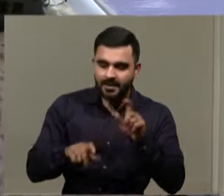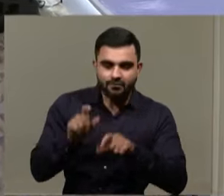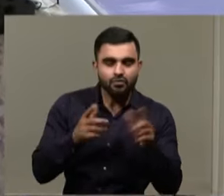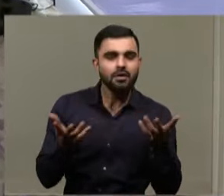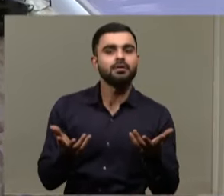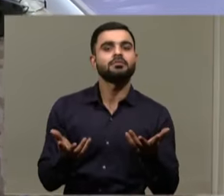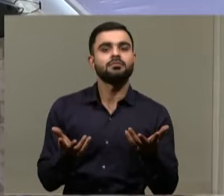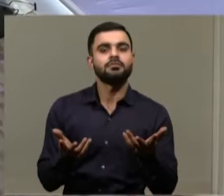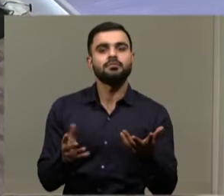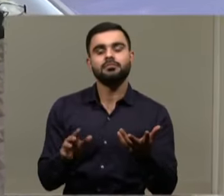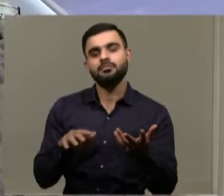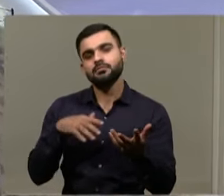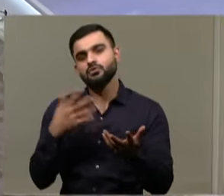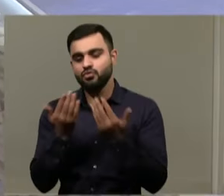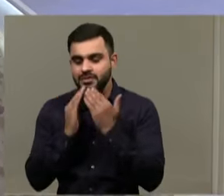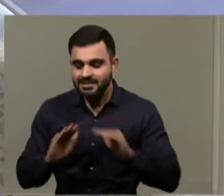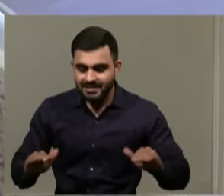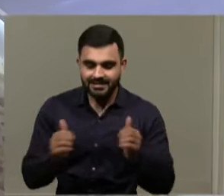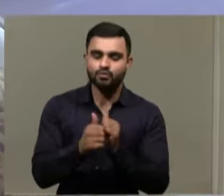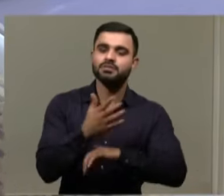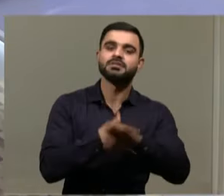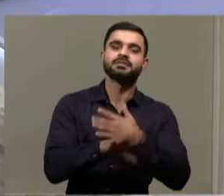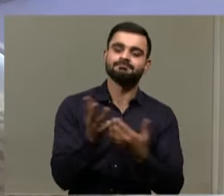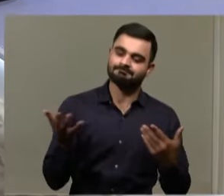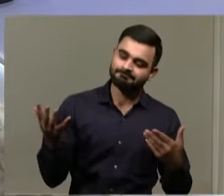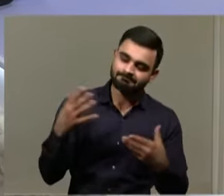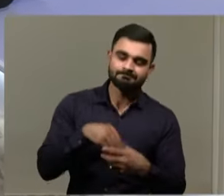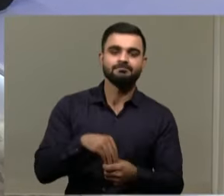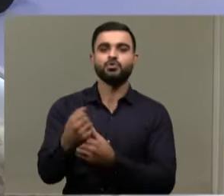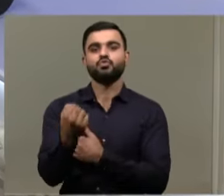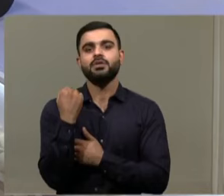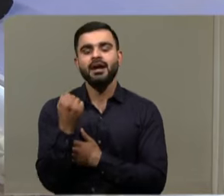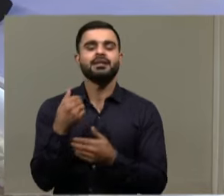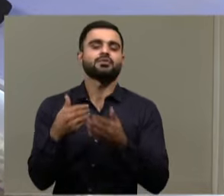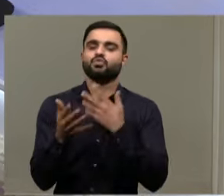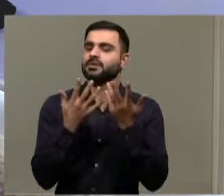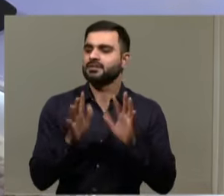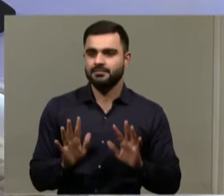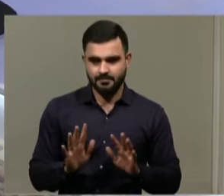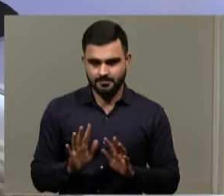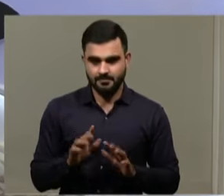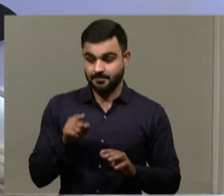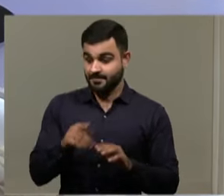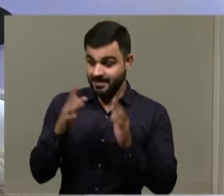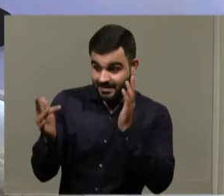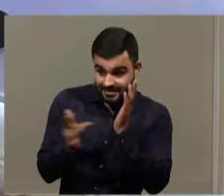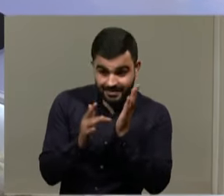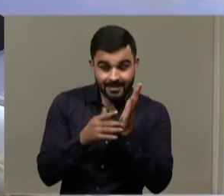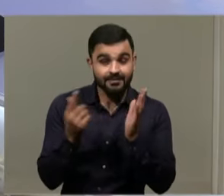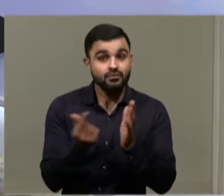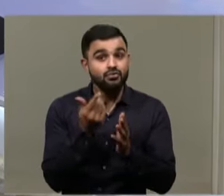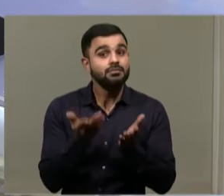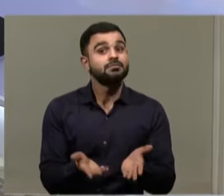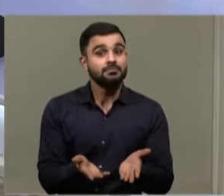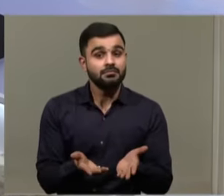or else the children with disabilities and whatever the rights and laws and what are the technology they are